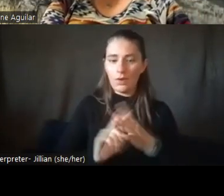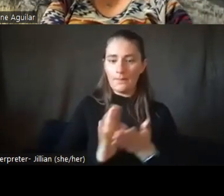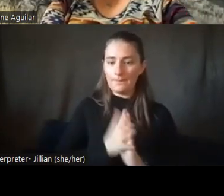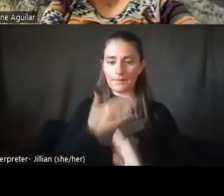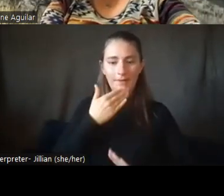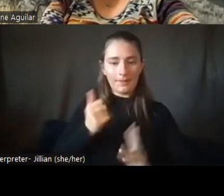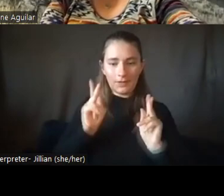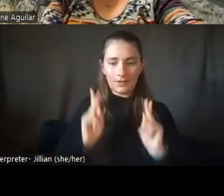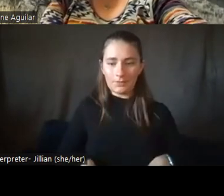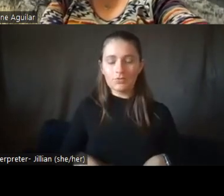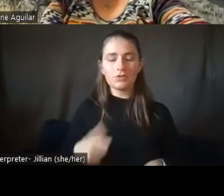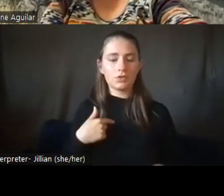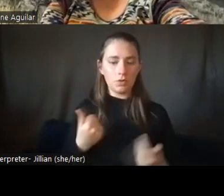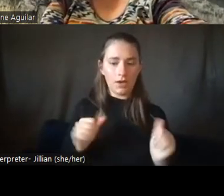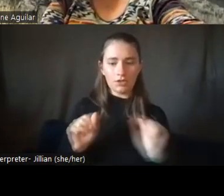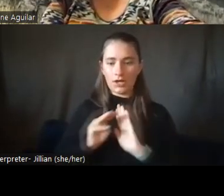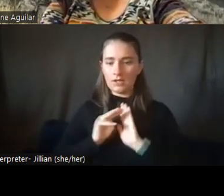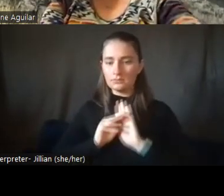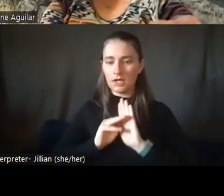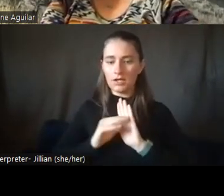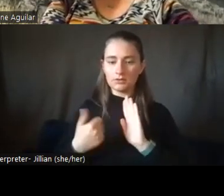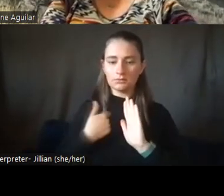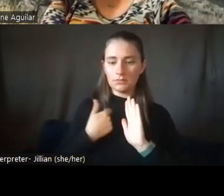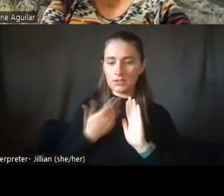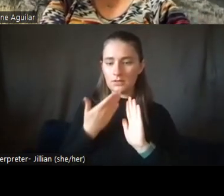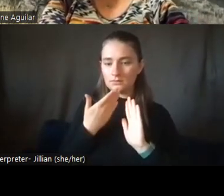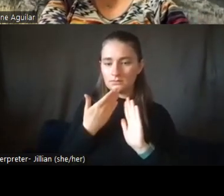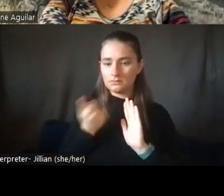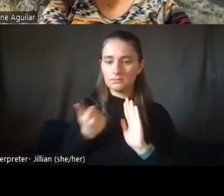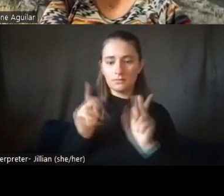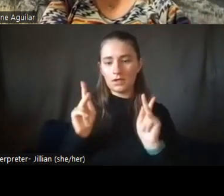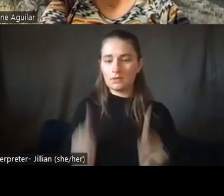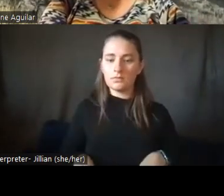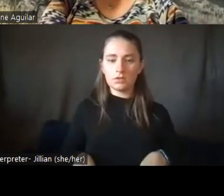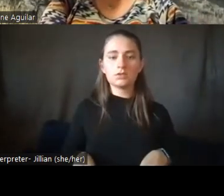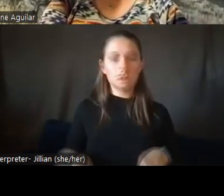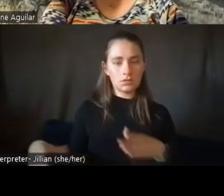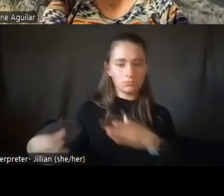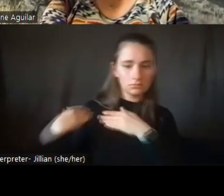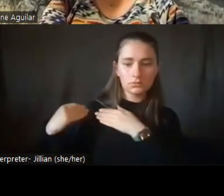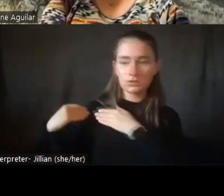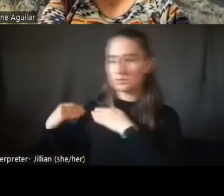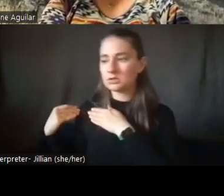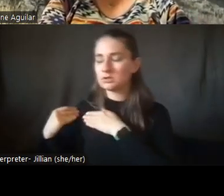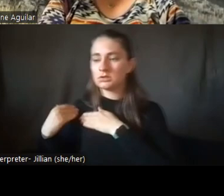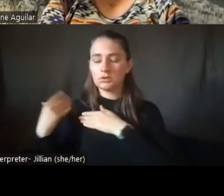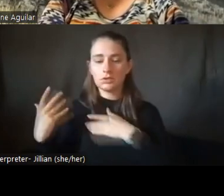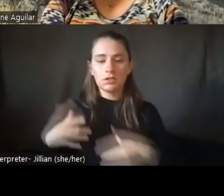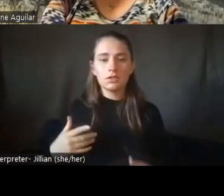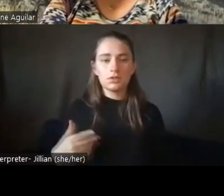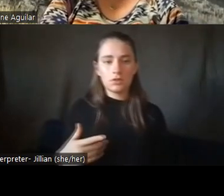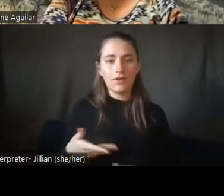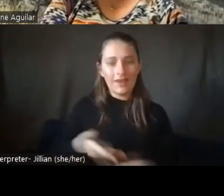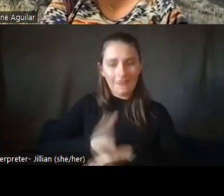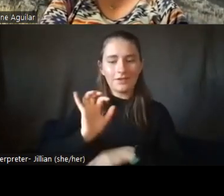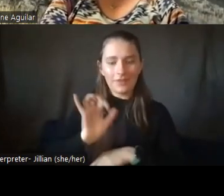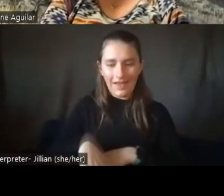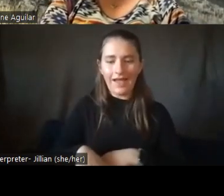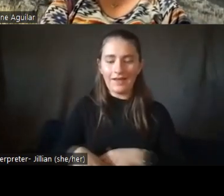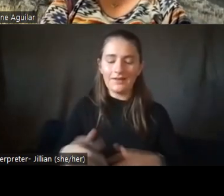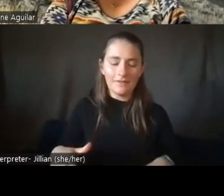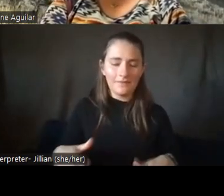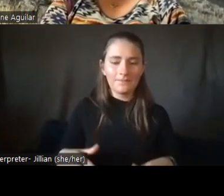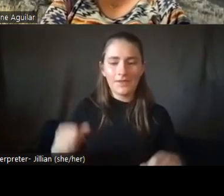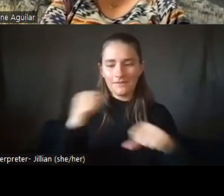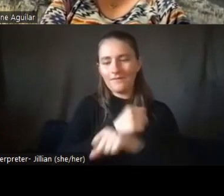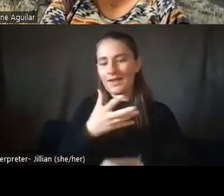the way, being a better person and letting other people hold me accountable. And then after that, we can, um, fight and as they say, raise hell at the